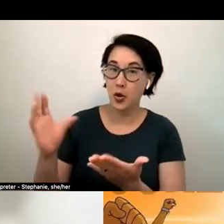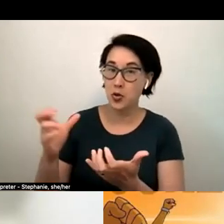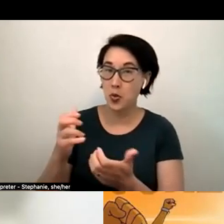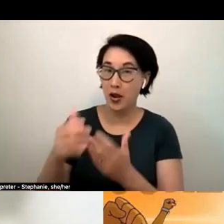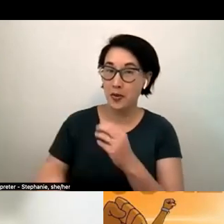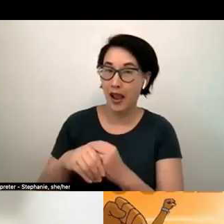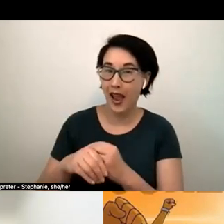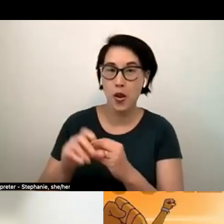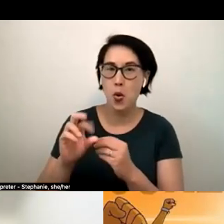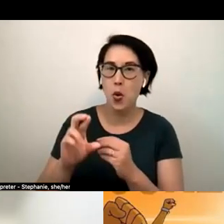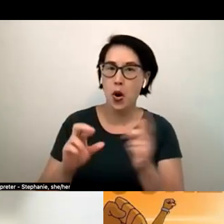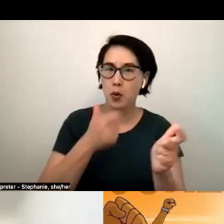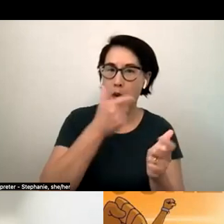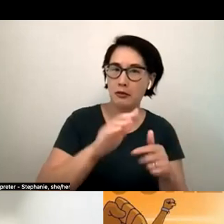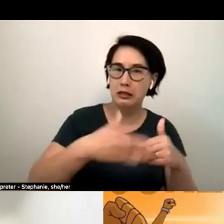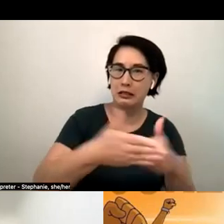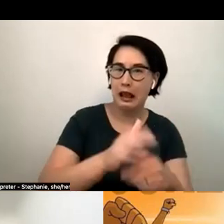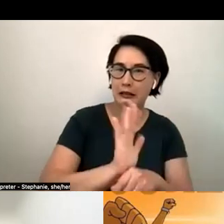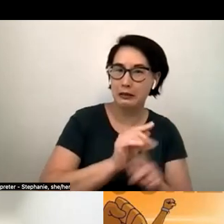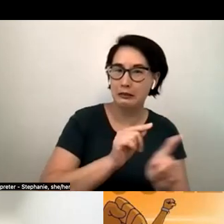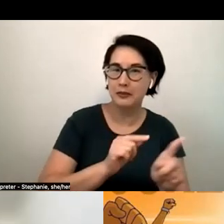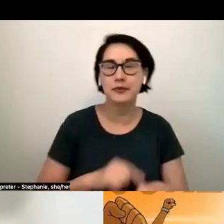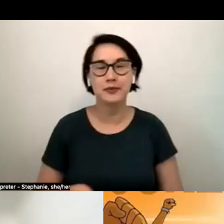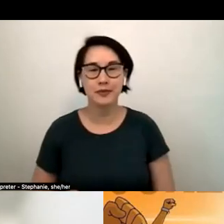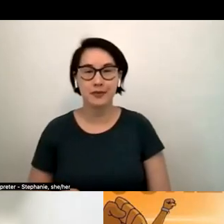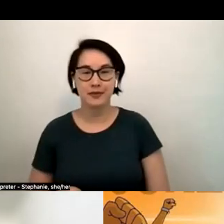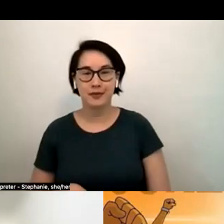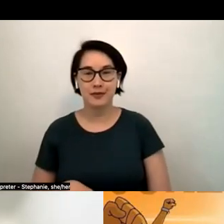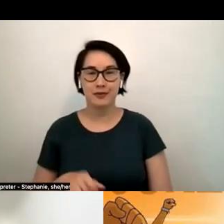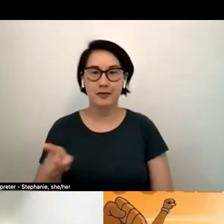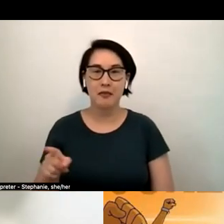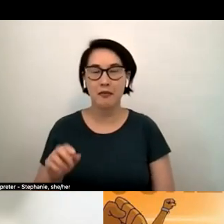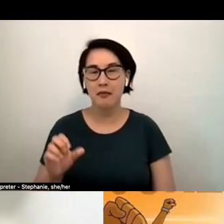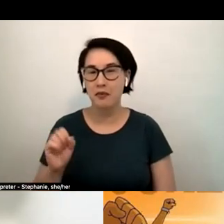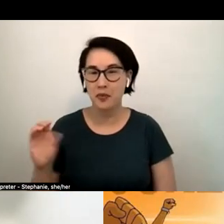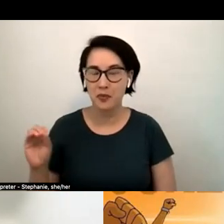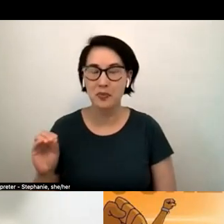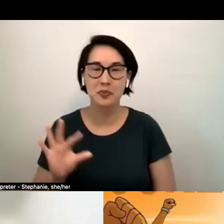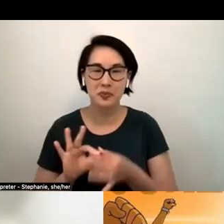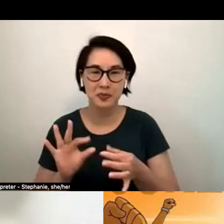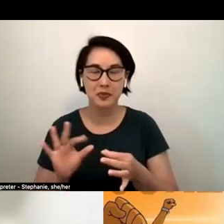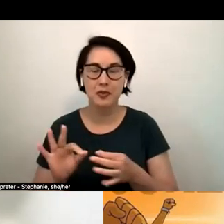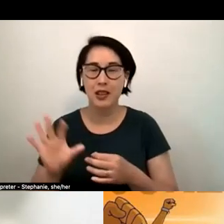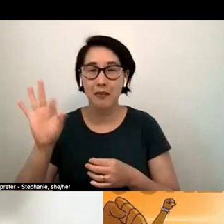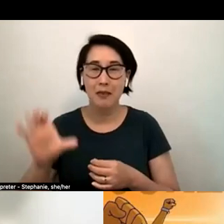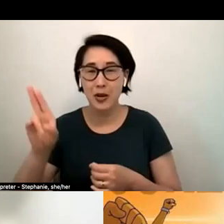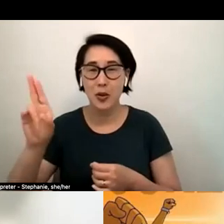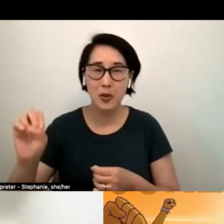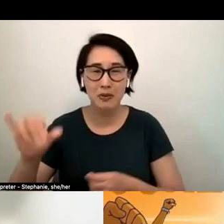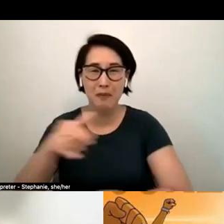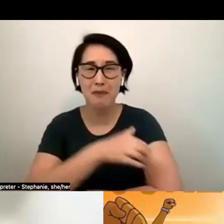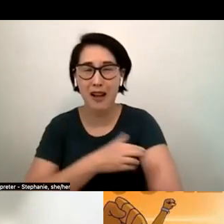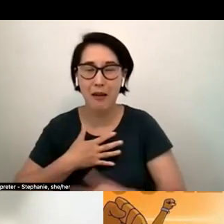i'll just say one thing pastor q that was so powerful i like shed a tear right now um i've i feel